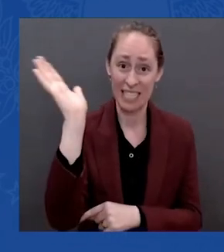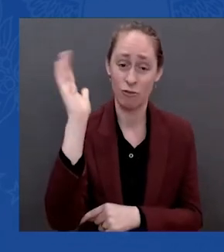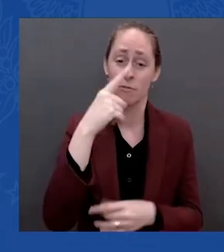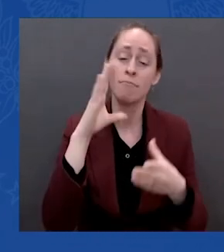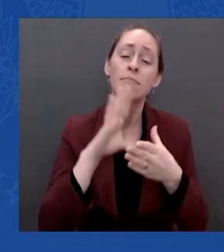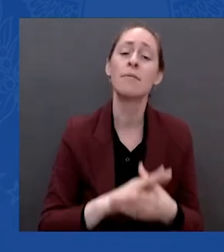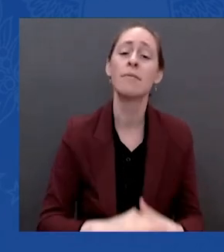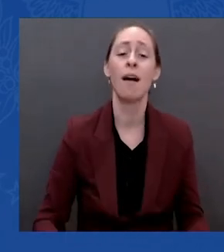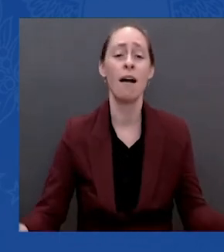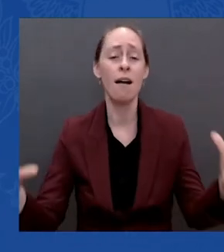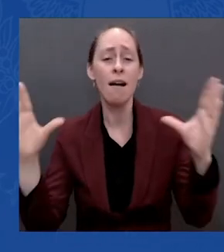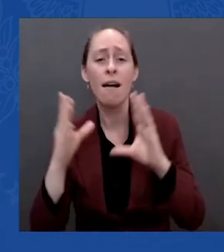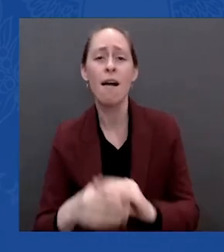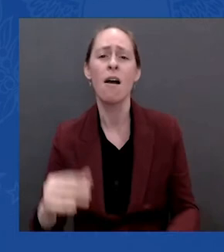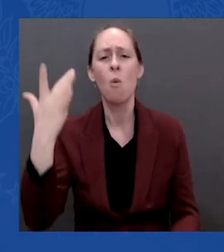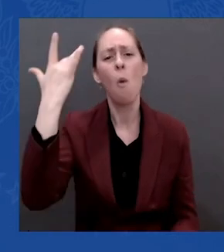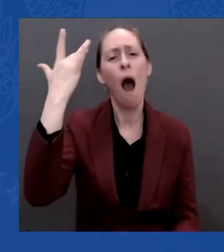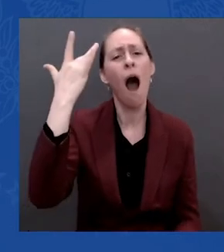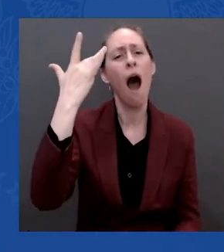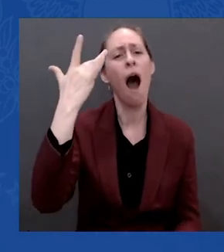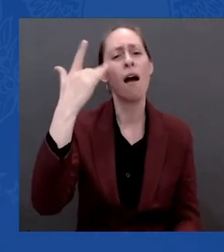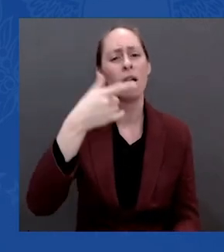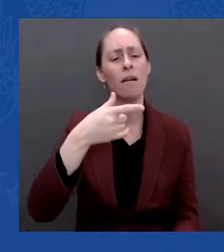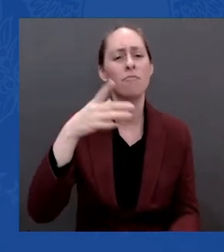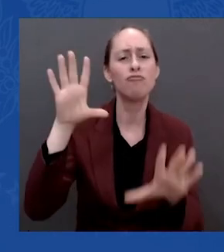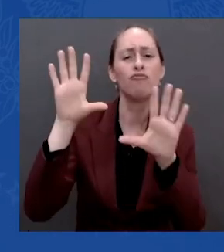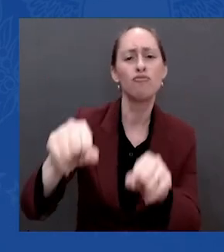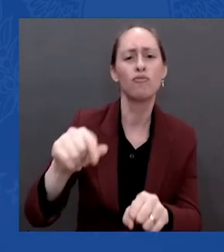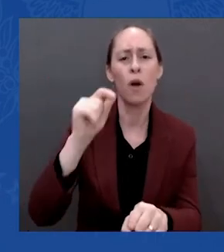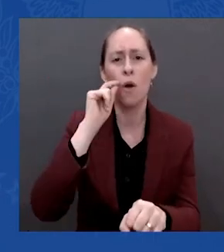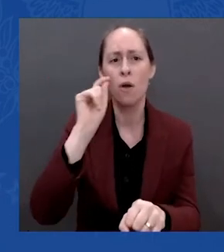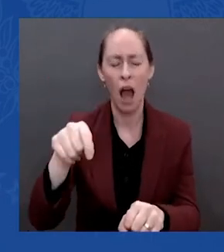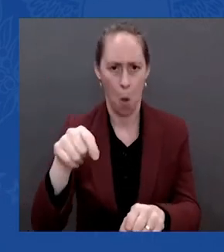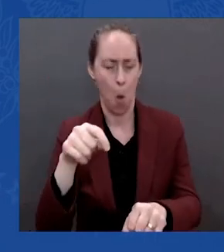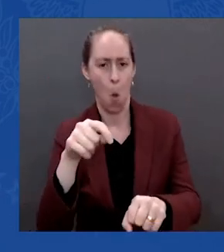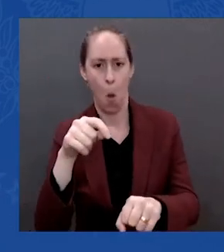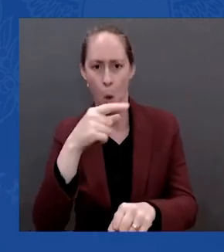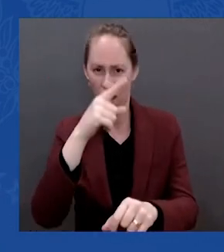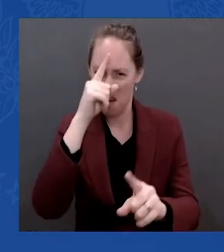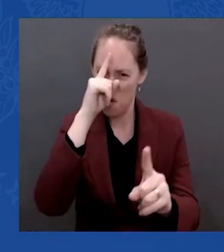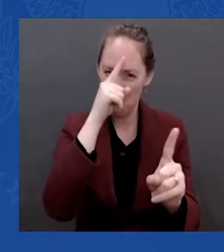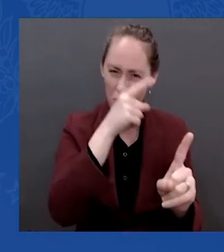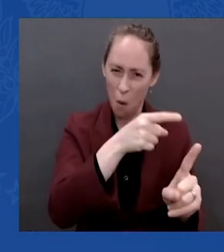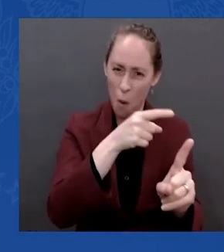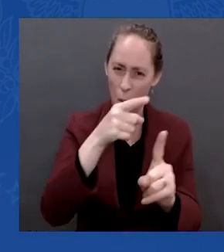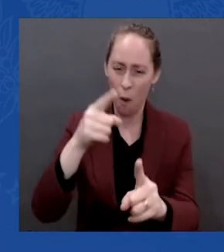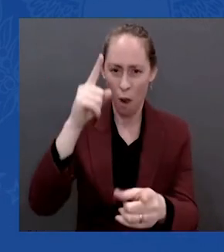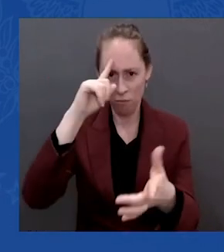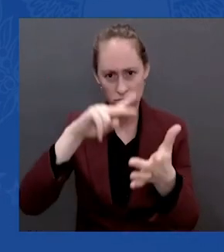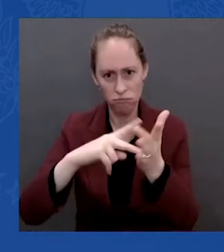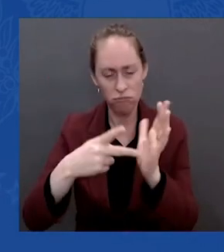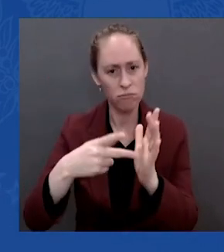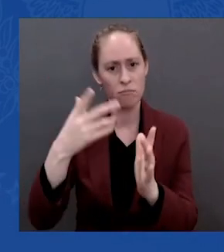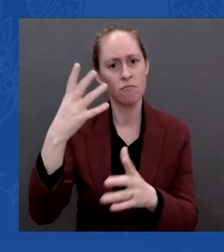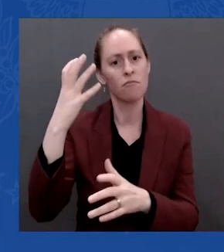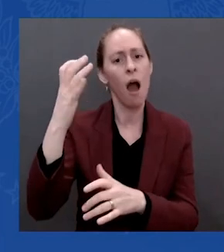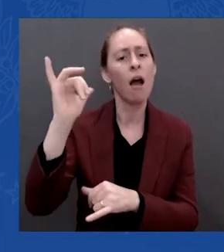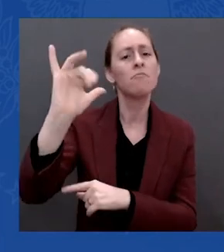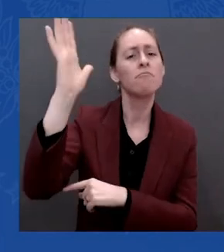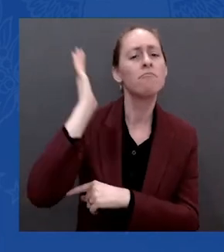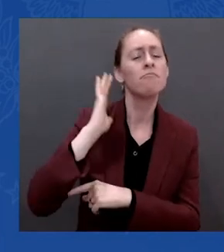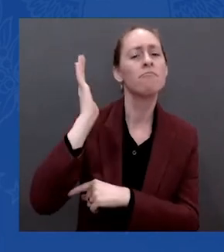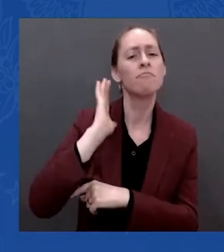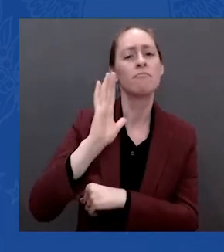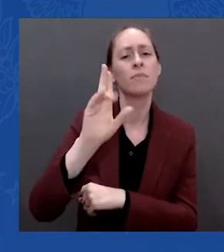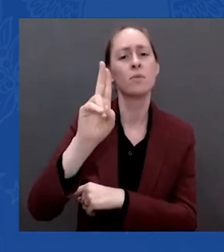ambitions in Ukraine. He wants to, in fact, reestablish the former Soviet Union. That's what this is about. And I think that